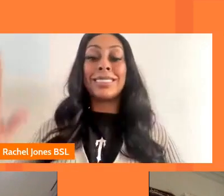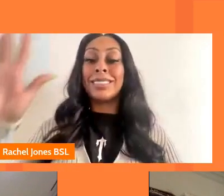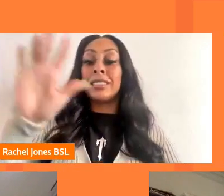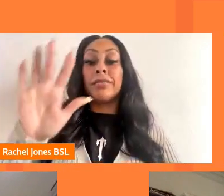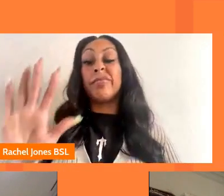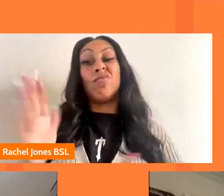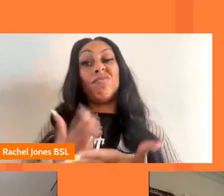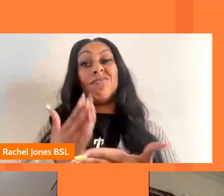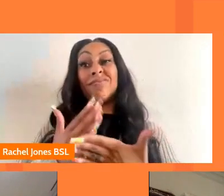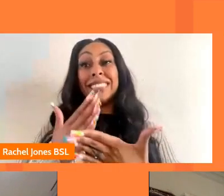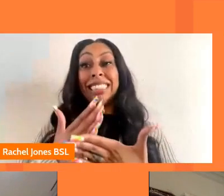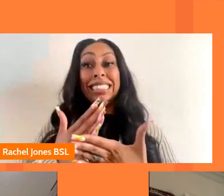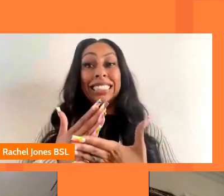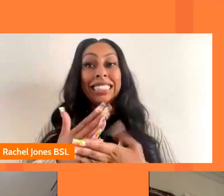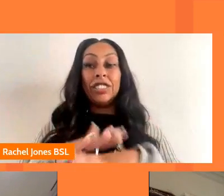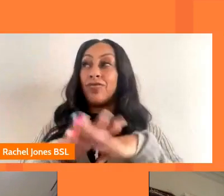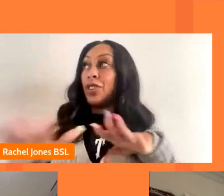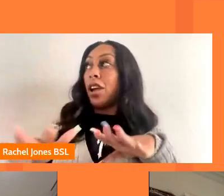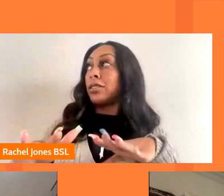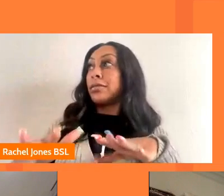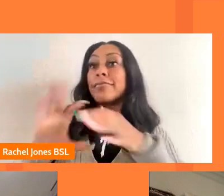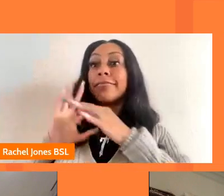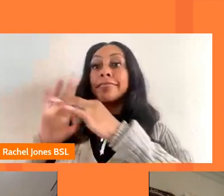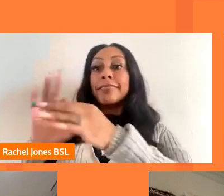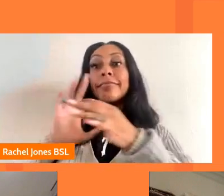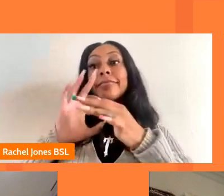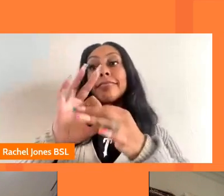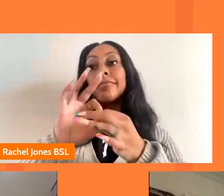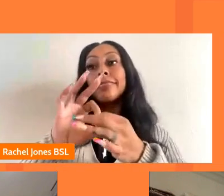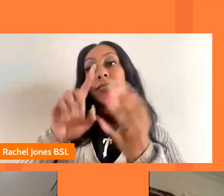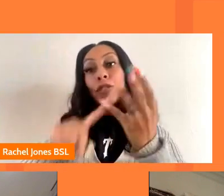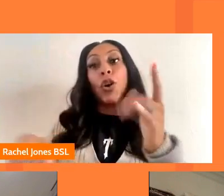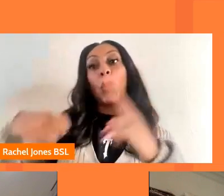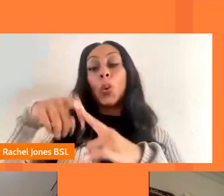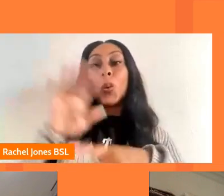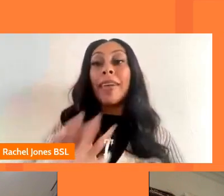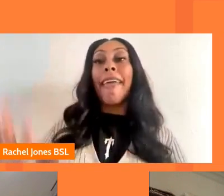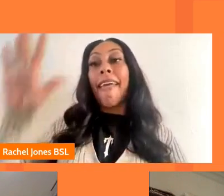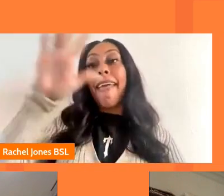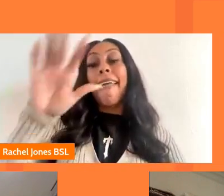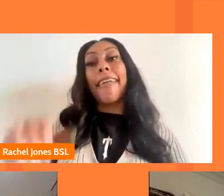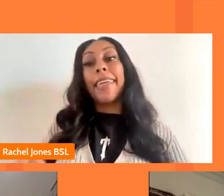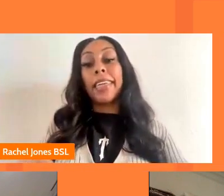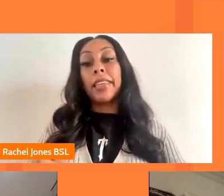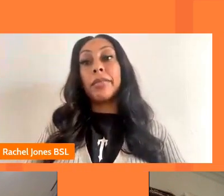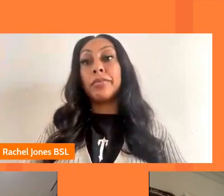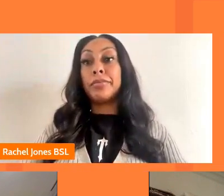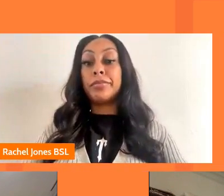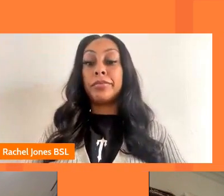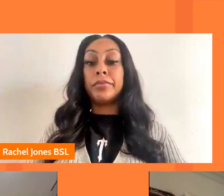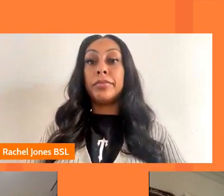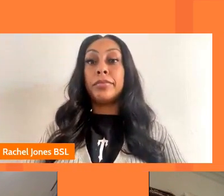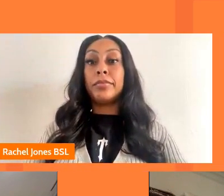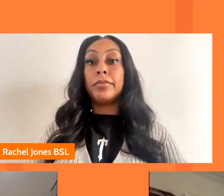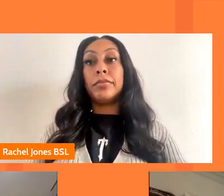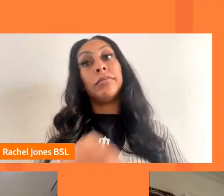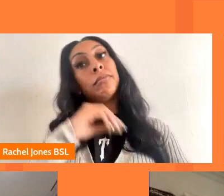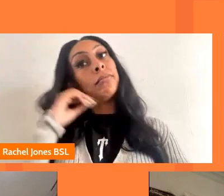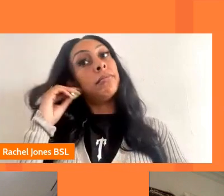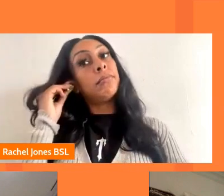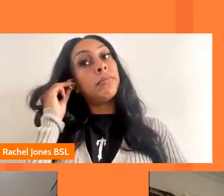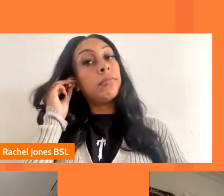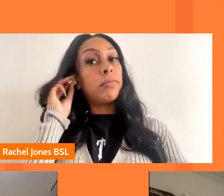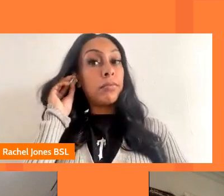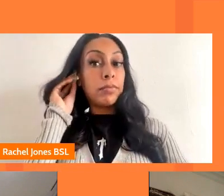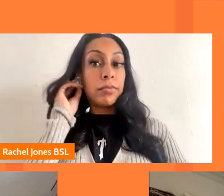not speaking to the whole um of of of our population of our audience absolutely and rob